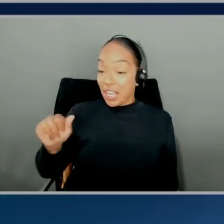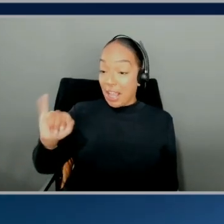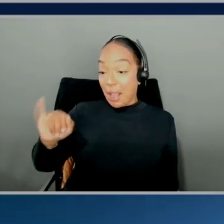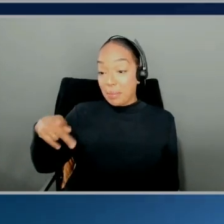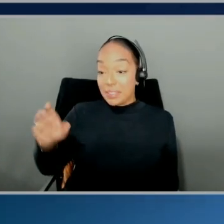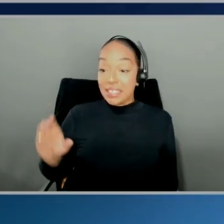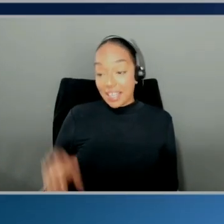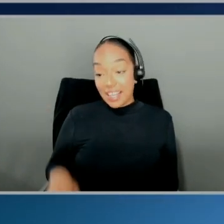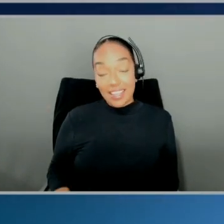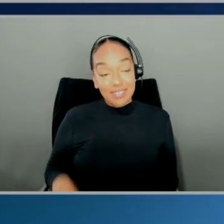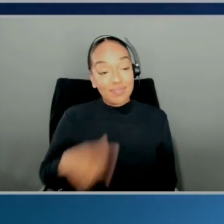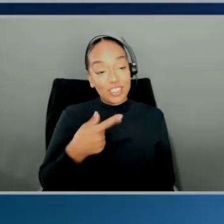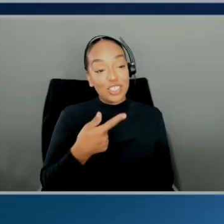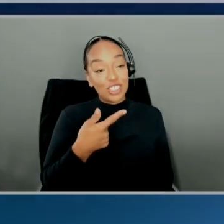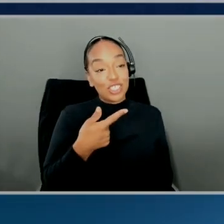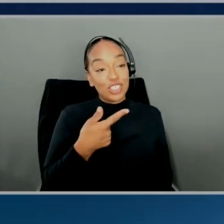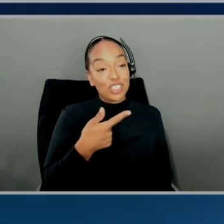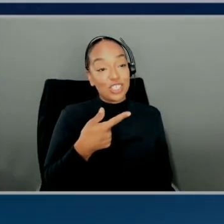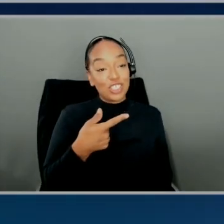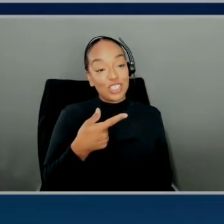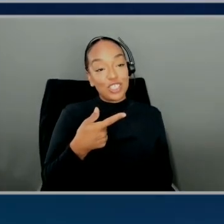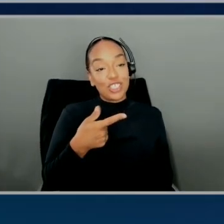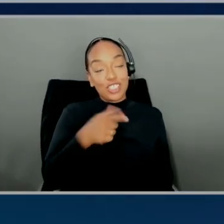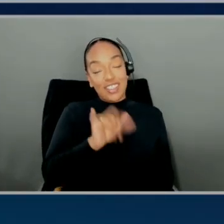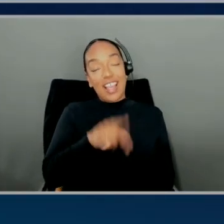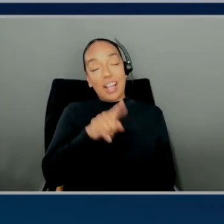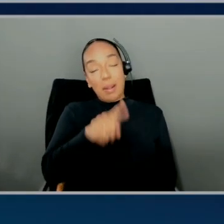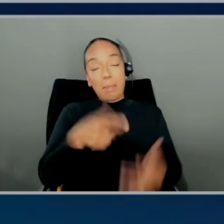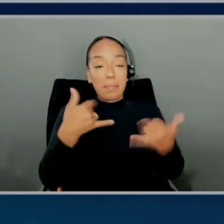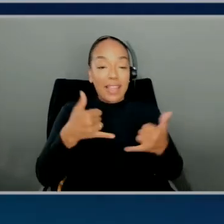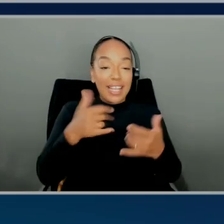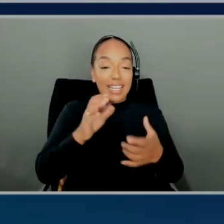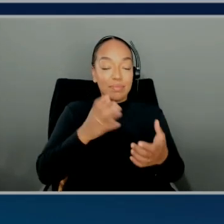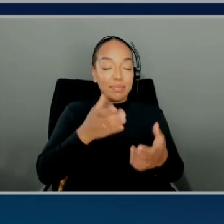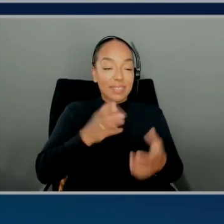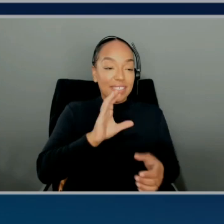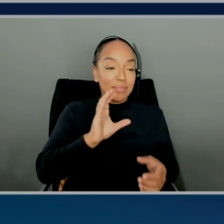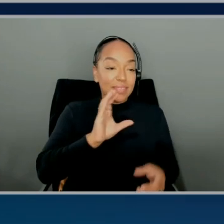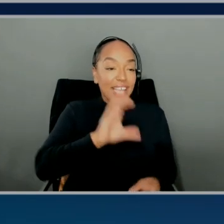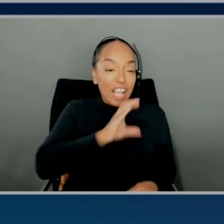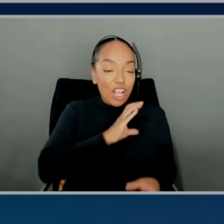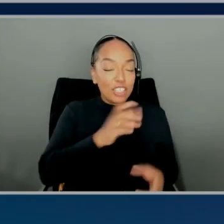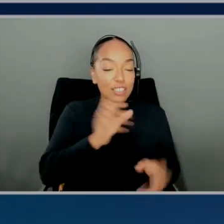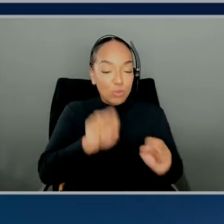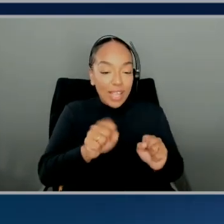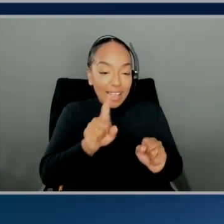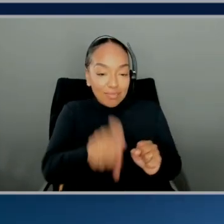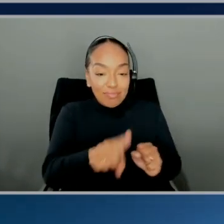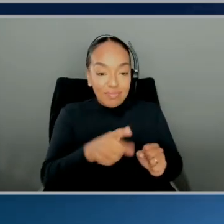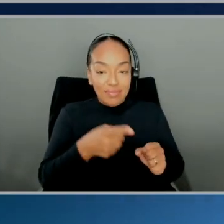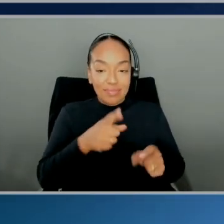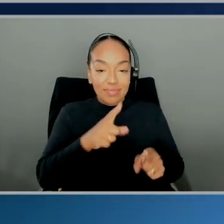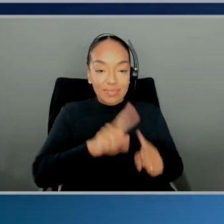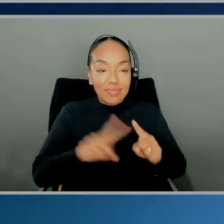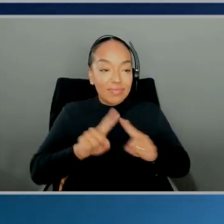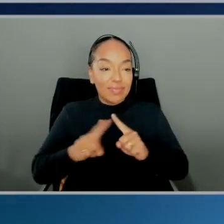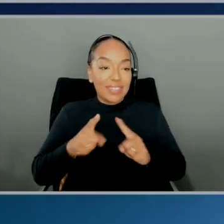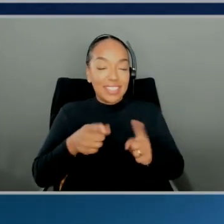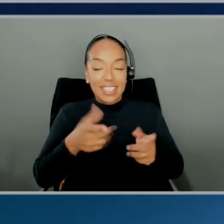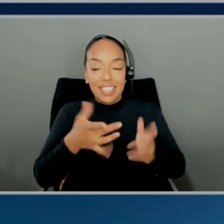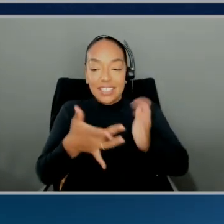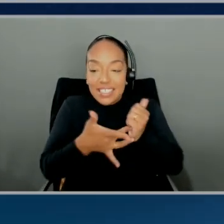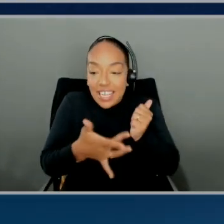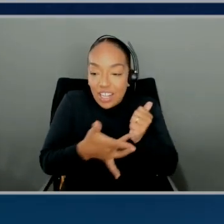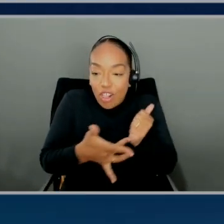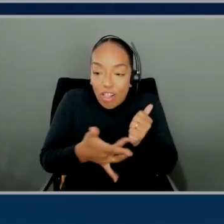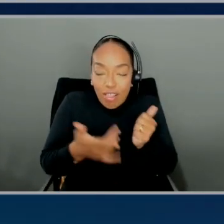So it's generative AI playing character where you can have prompts and you can ask the player, the technical person about what